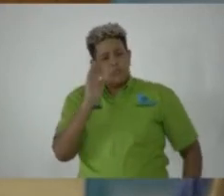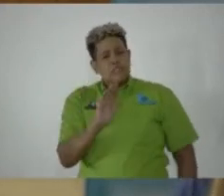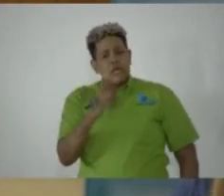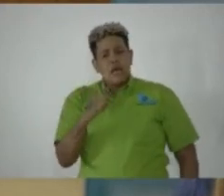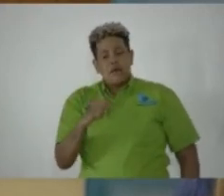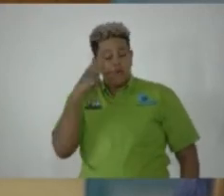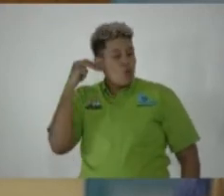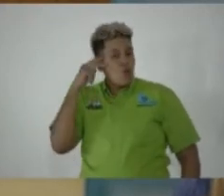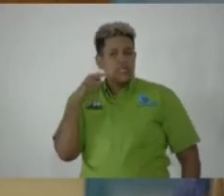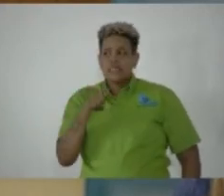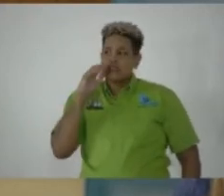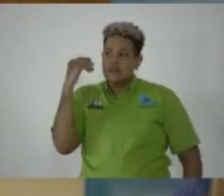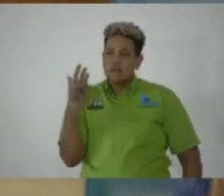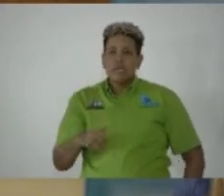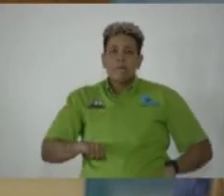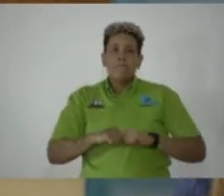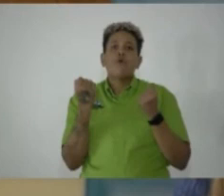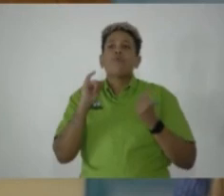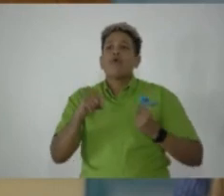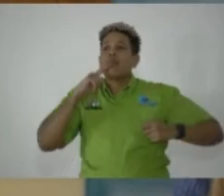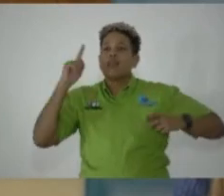Holness, have broken that curse.